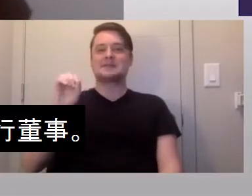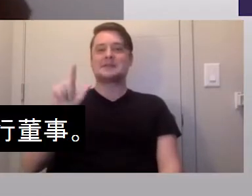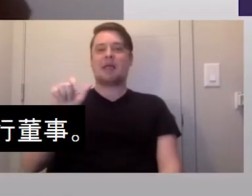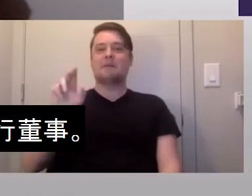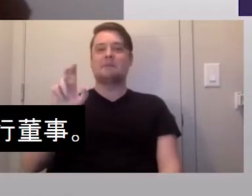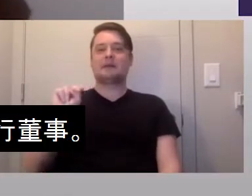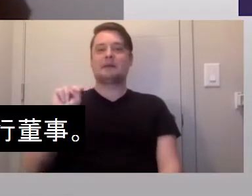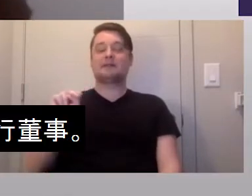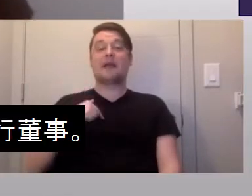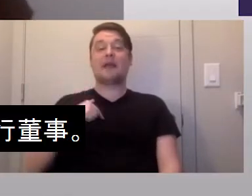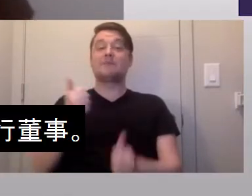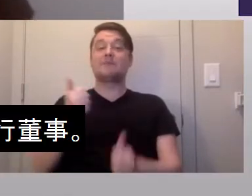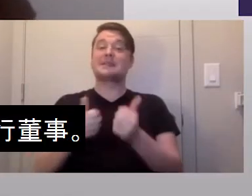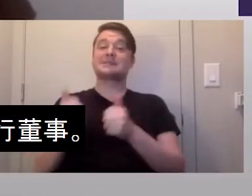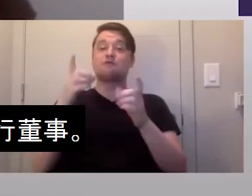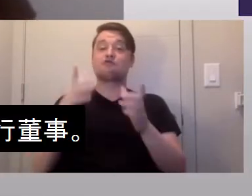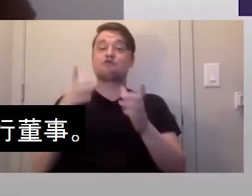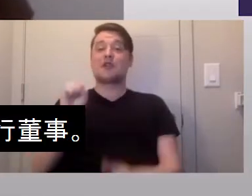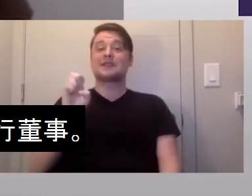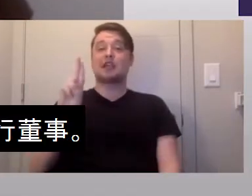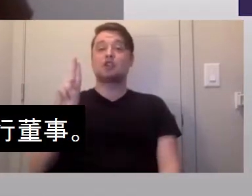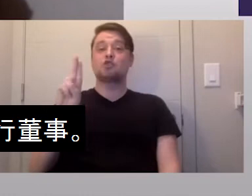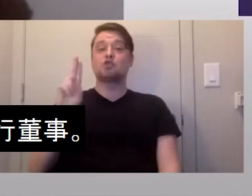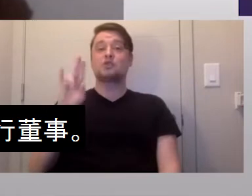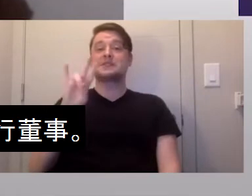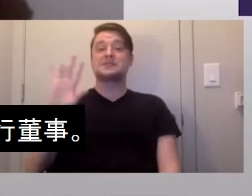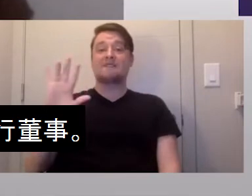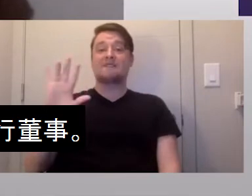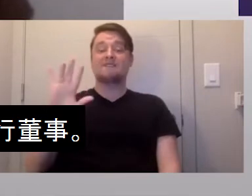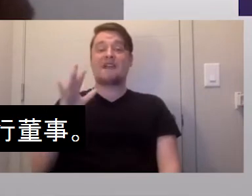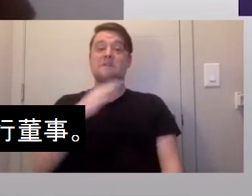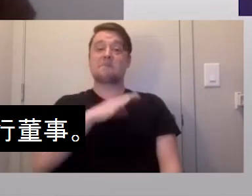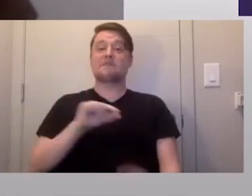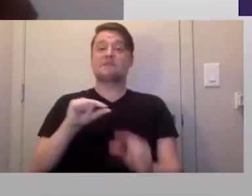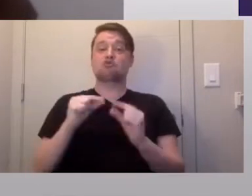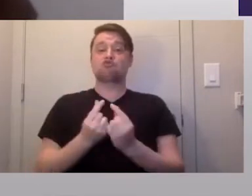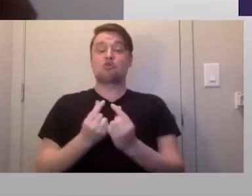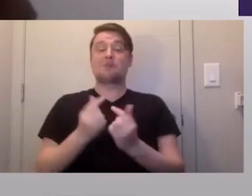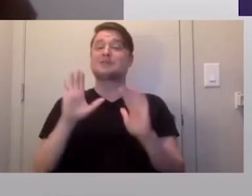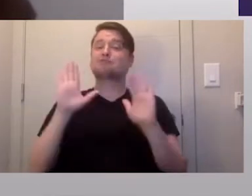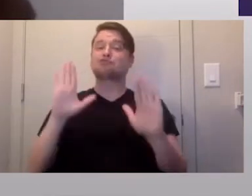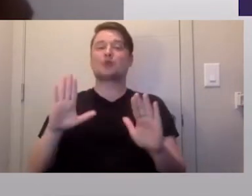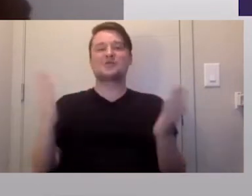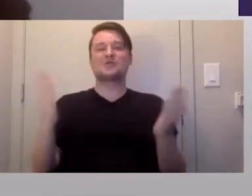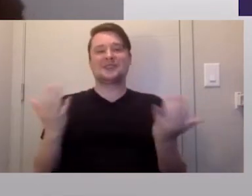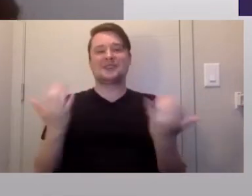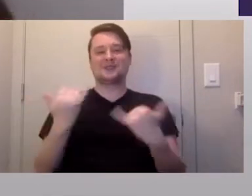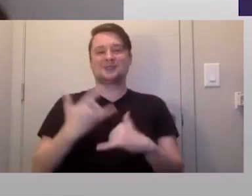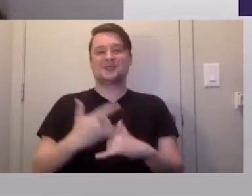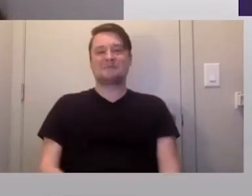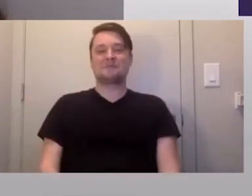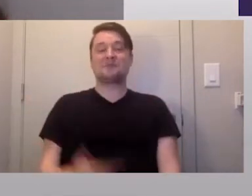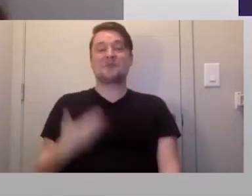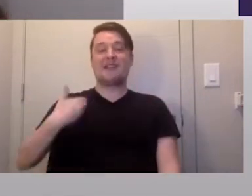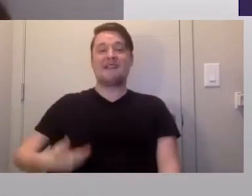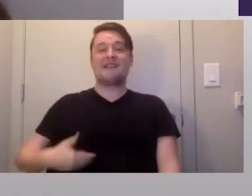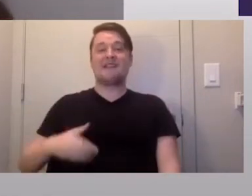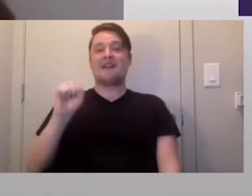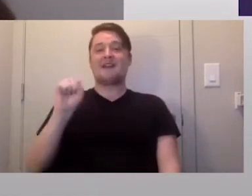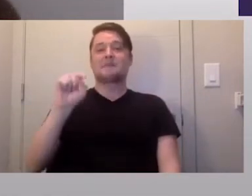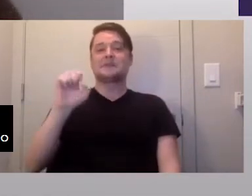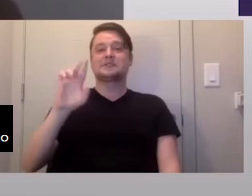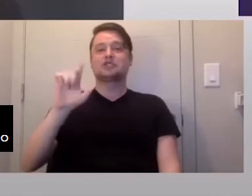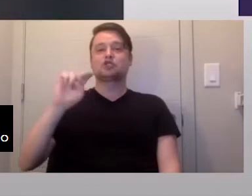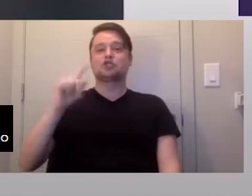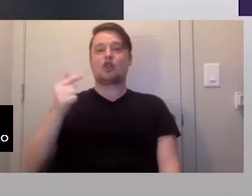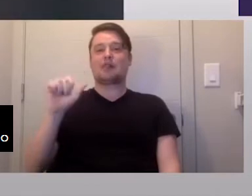am Executive Director of SEIU-775 Benefits Group, and it's great to be here with you today. And I'm Sterling Harters. I